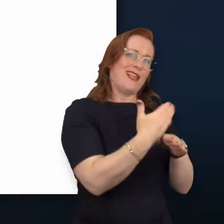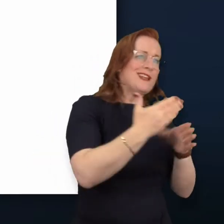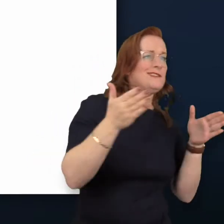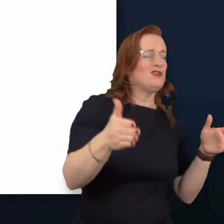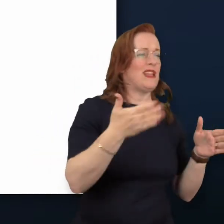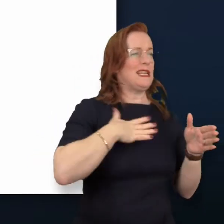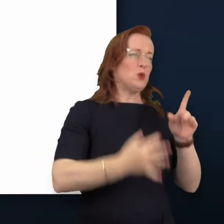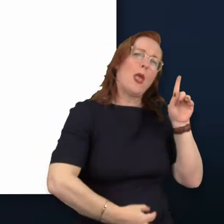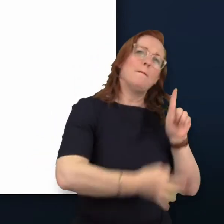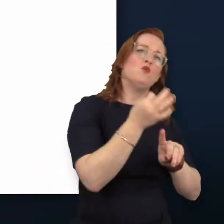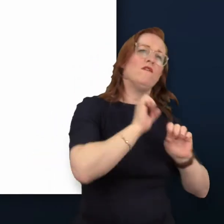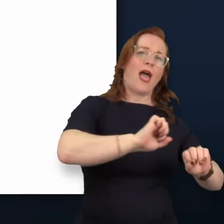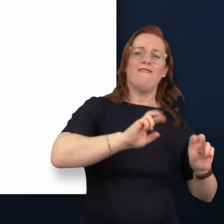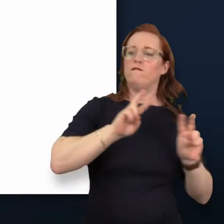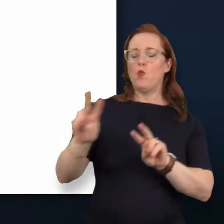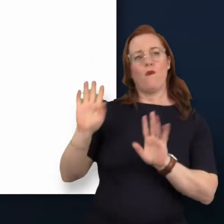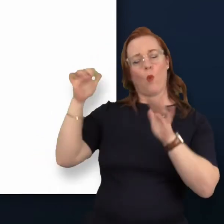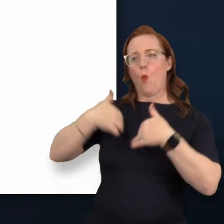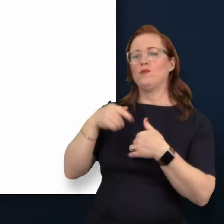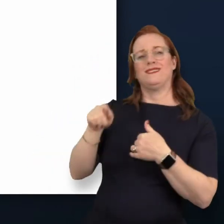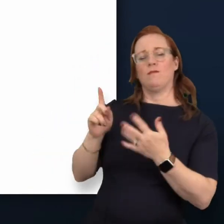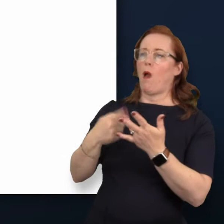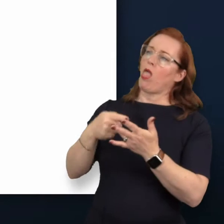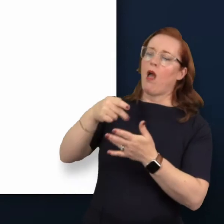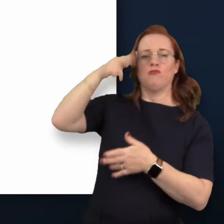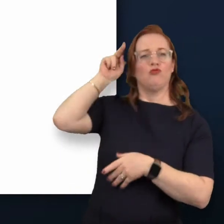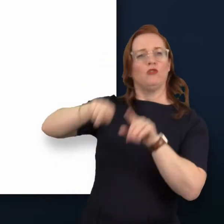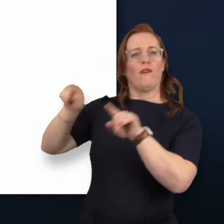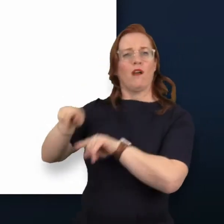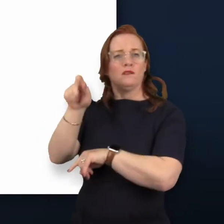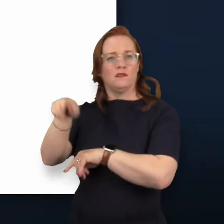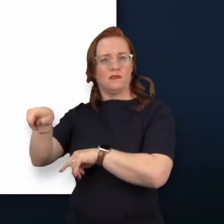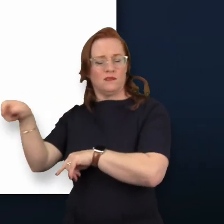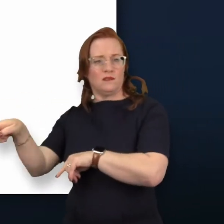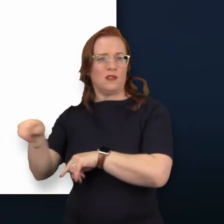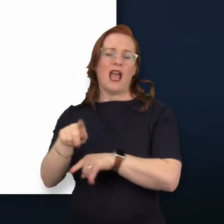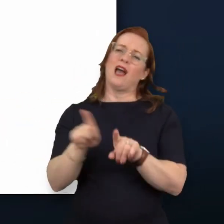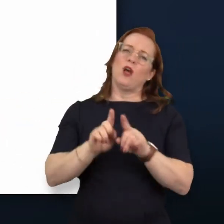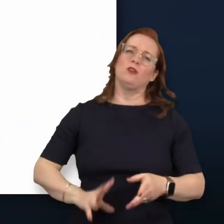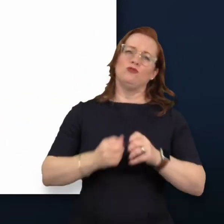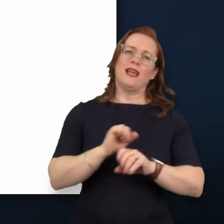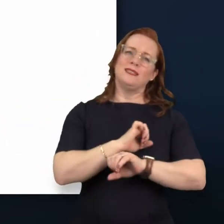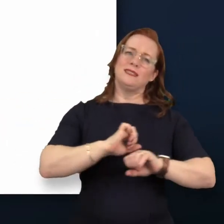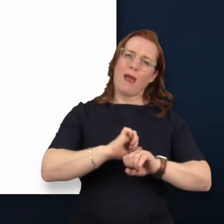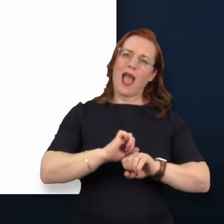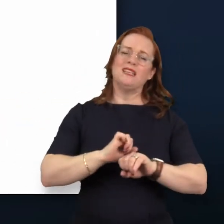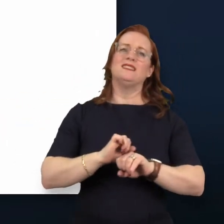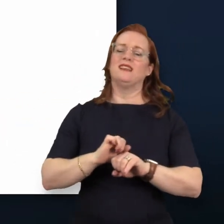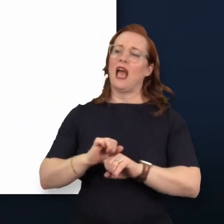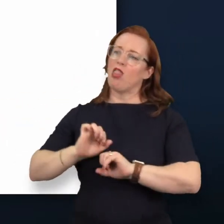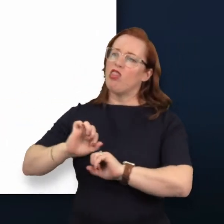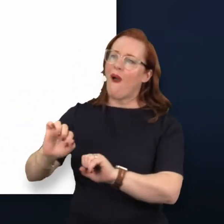perceptions around autism and other neurodiverse conditions and make space for and benefit from